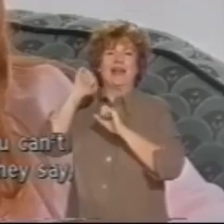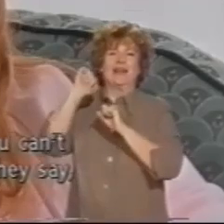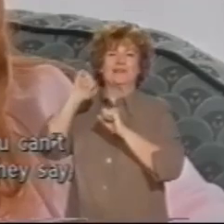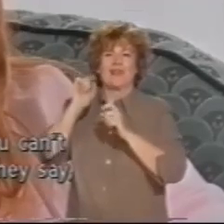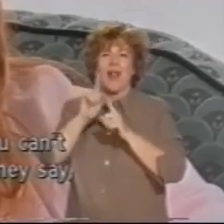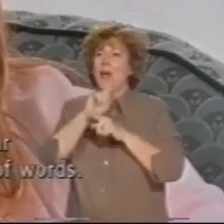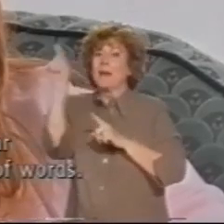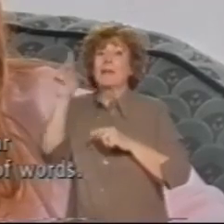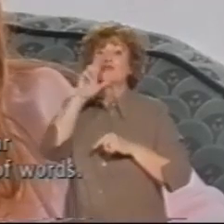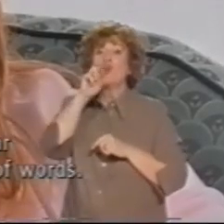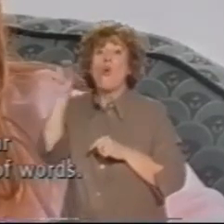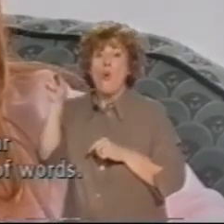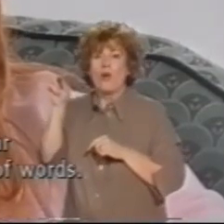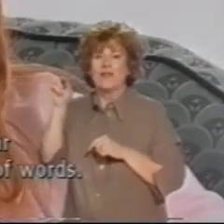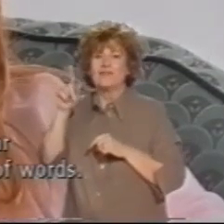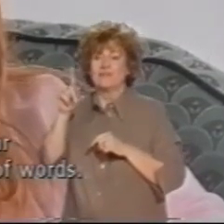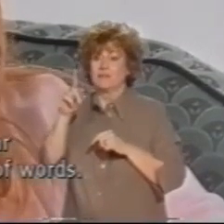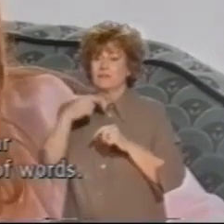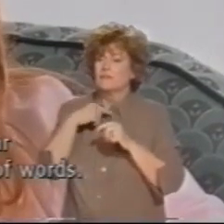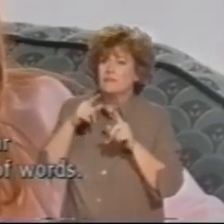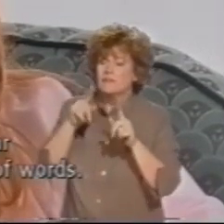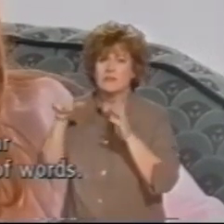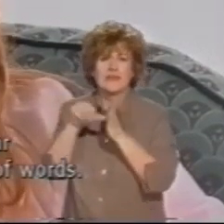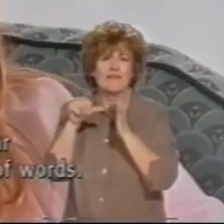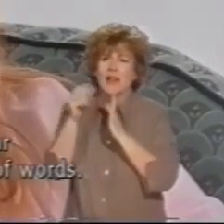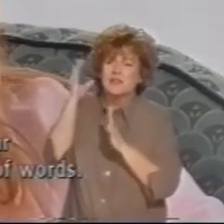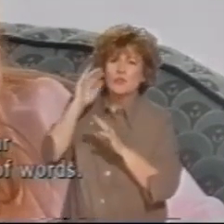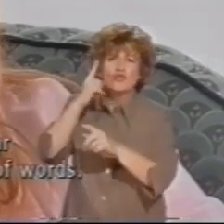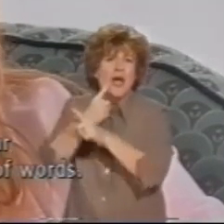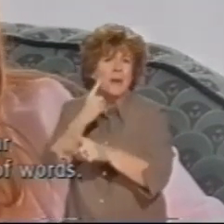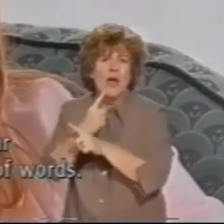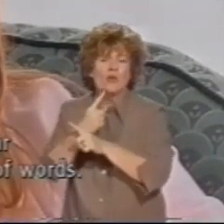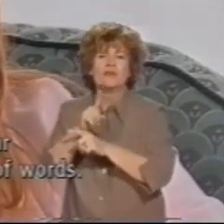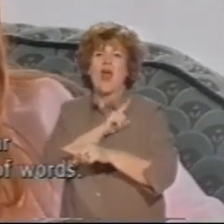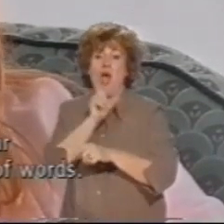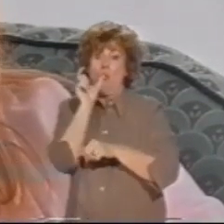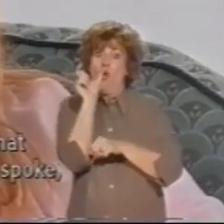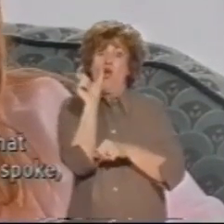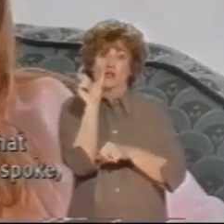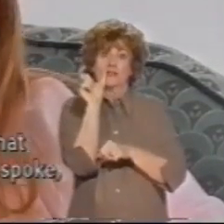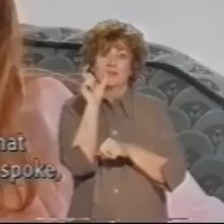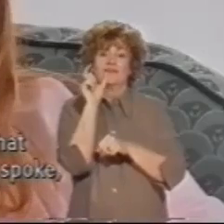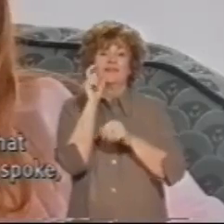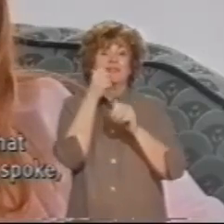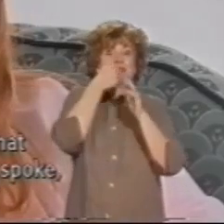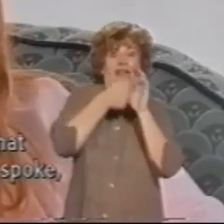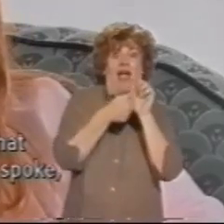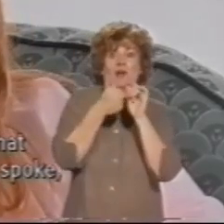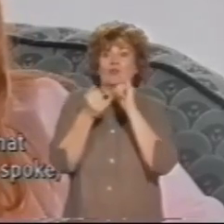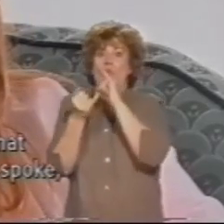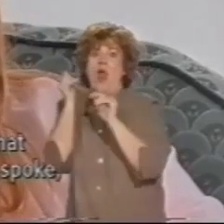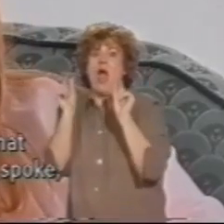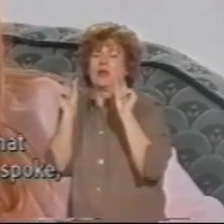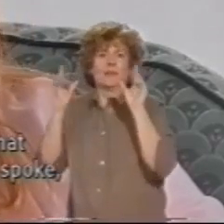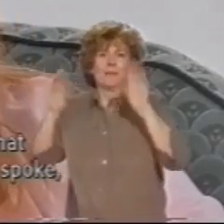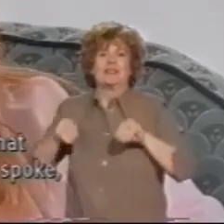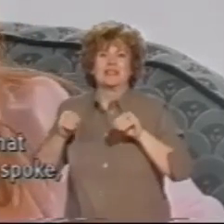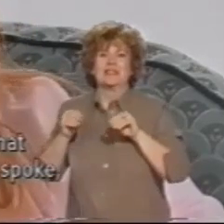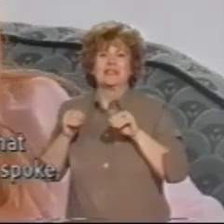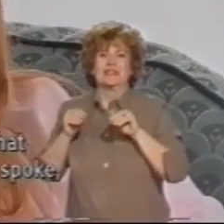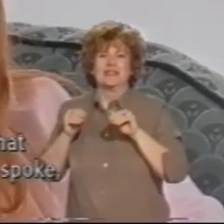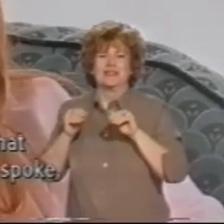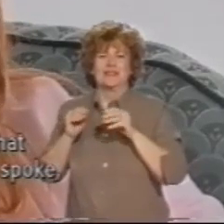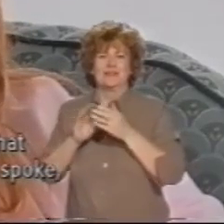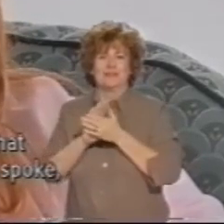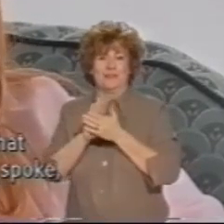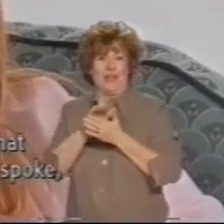what they're actually saying, because you can't hear the beginnings and the endings of words. So if you can imagine, that would be the way